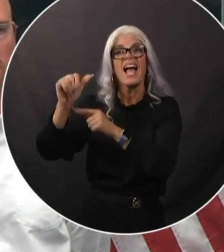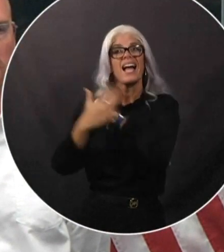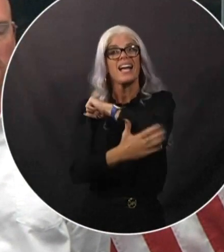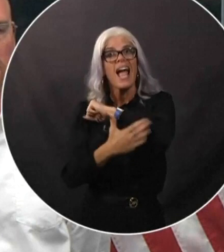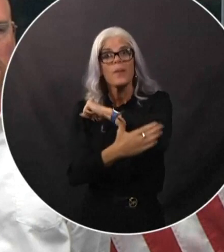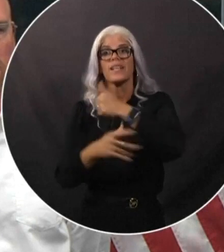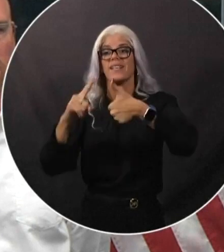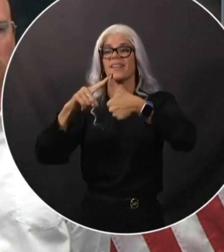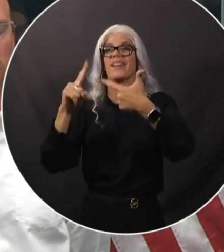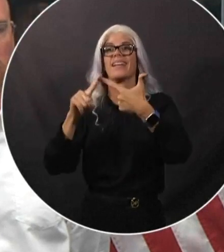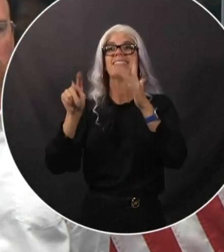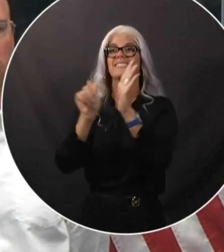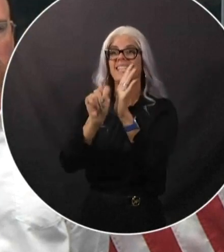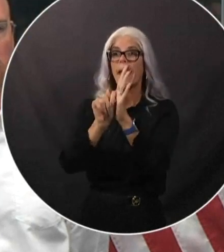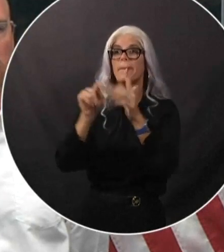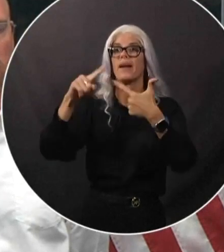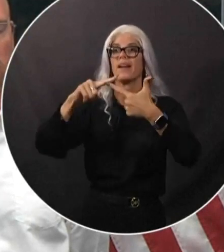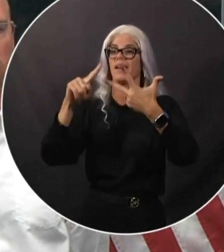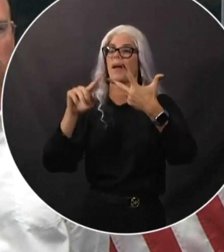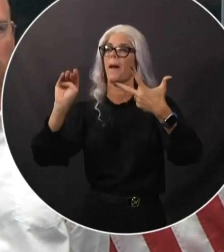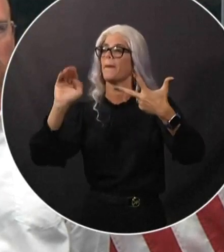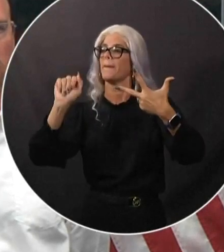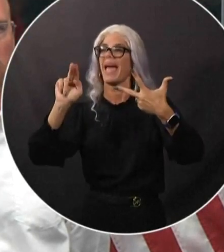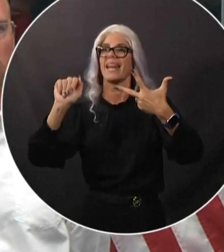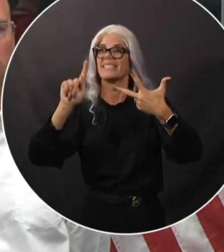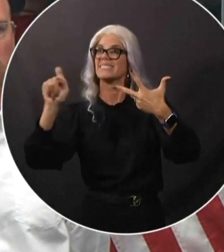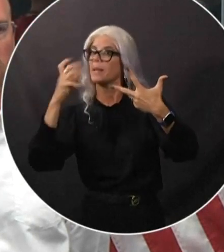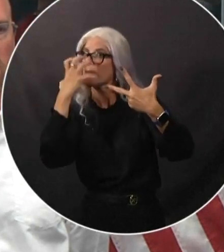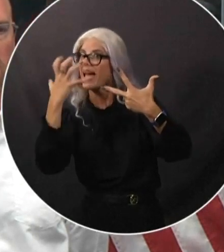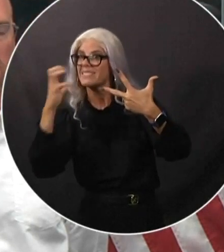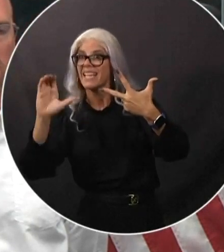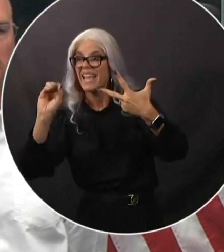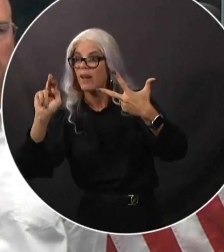Hillsboro. Do not return yet if you have evacuated.